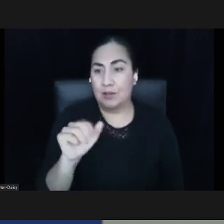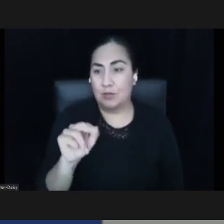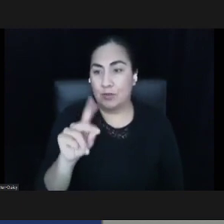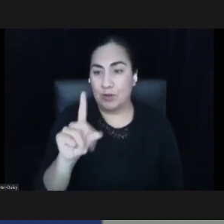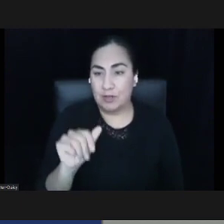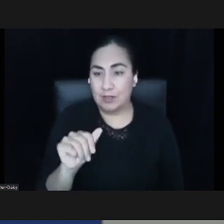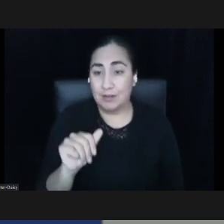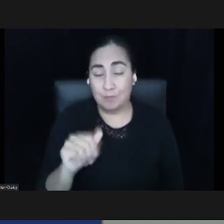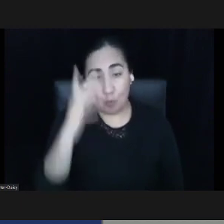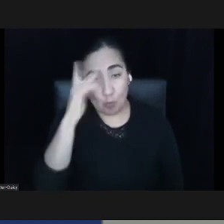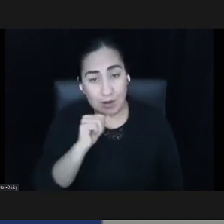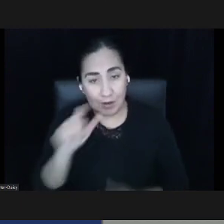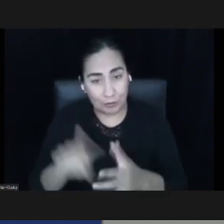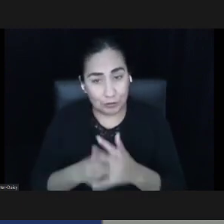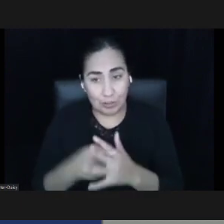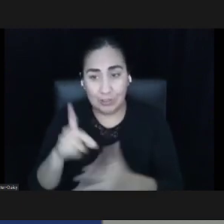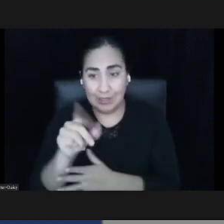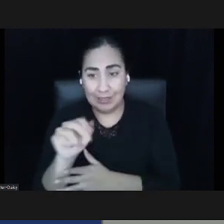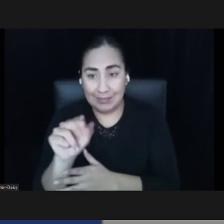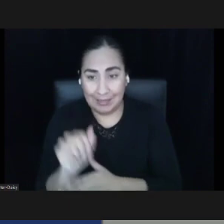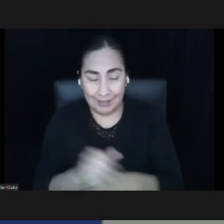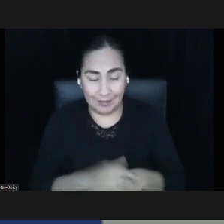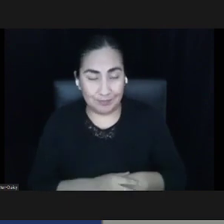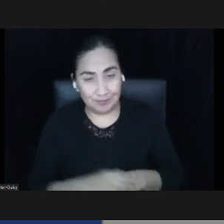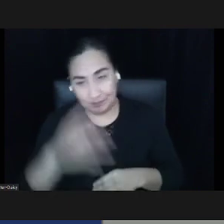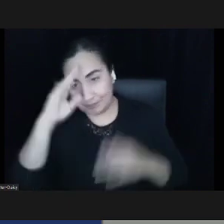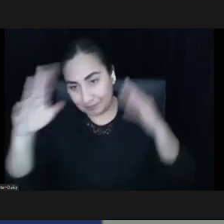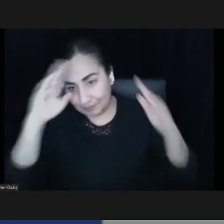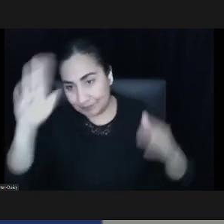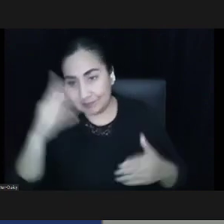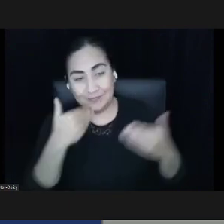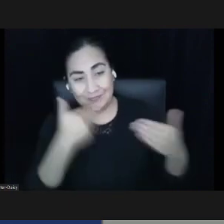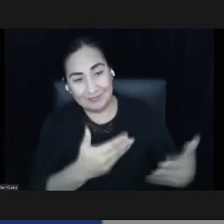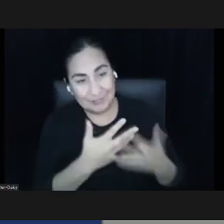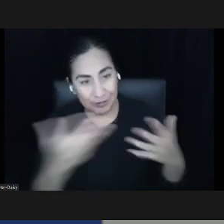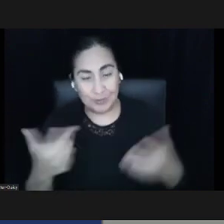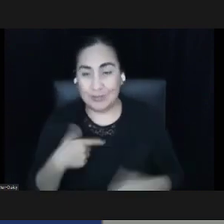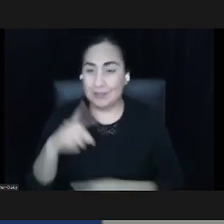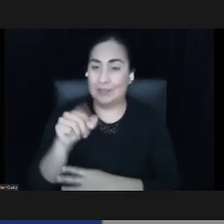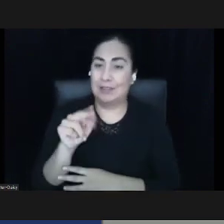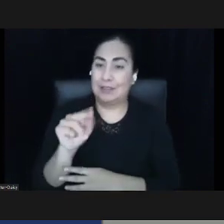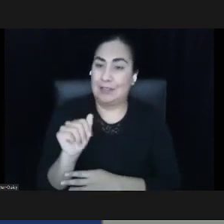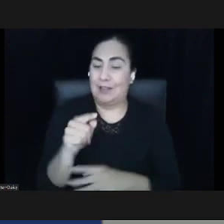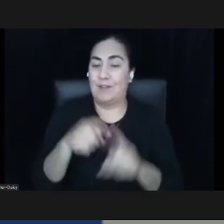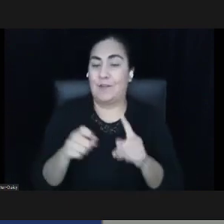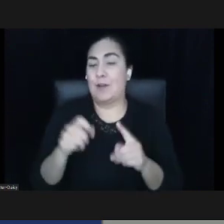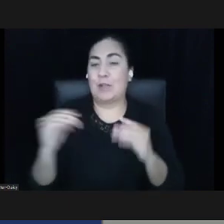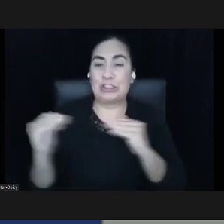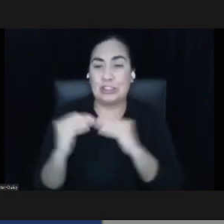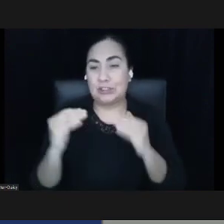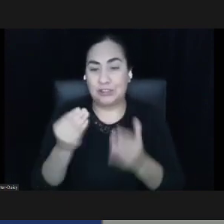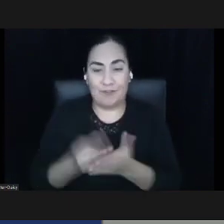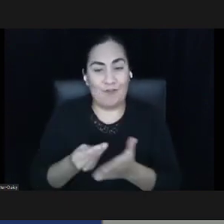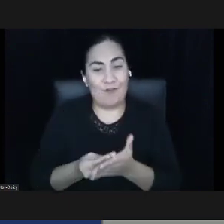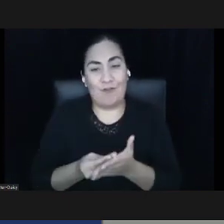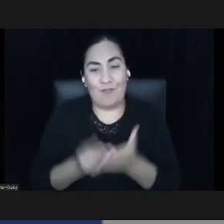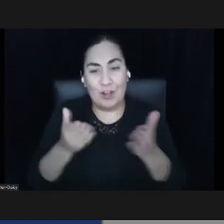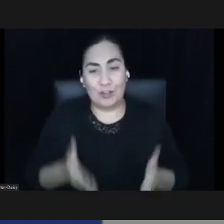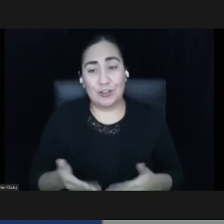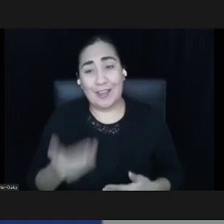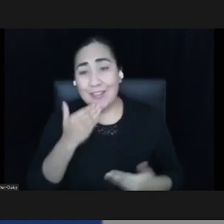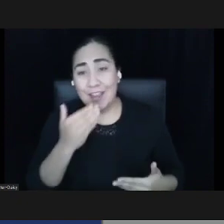Thanks so much, Sherilyn. And hello, everyone. This is Dana from Justice Funders. Thank you all for welcoming me into your home offices.